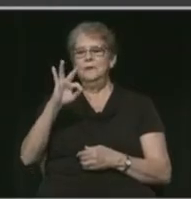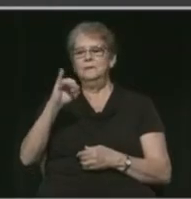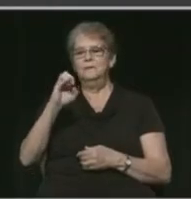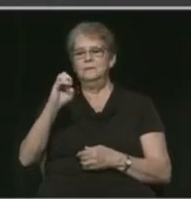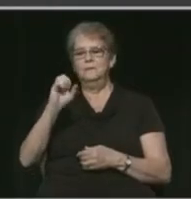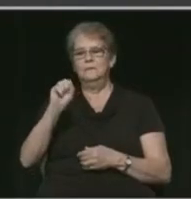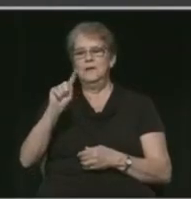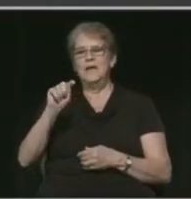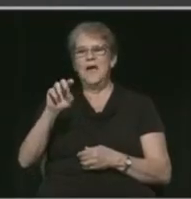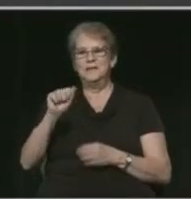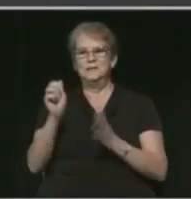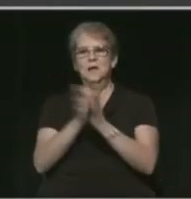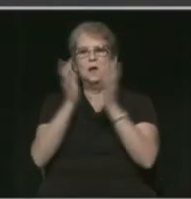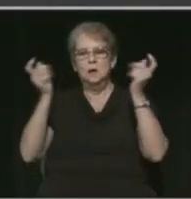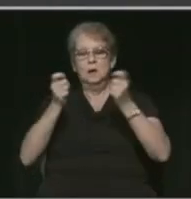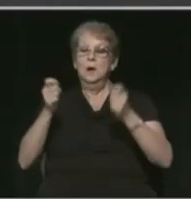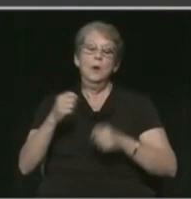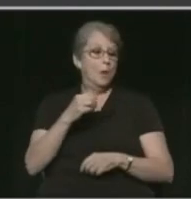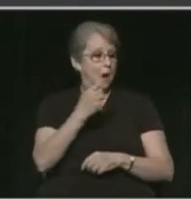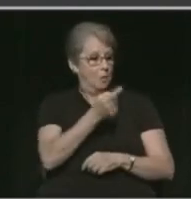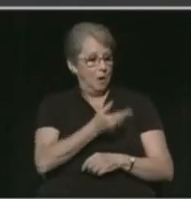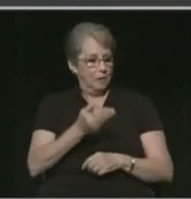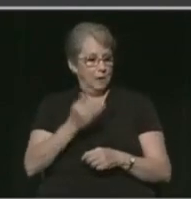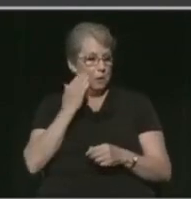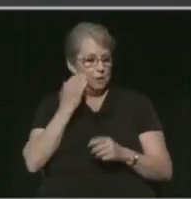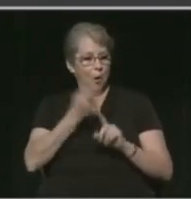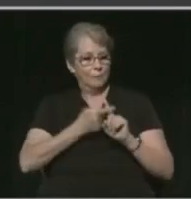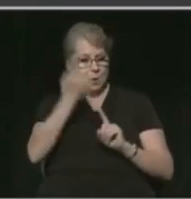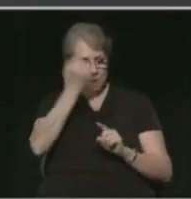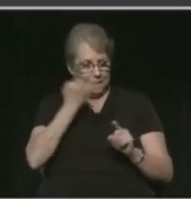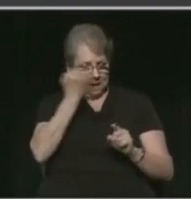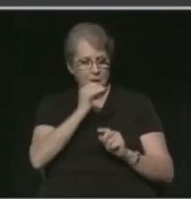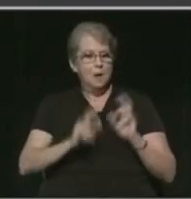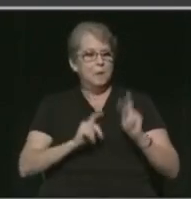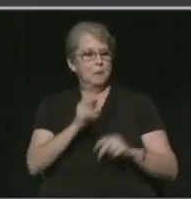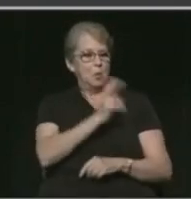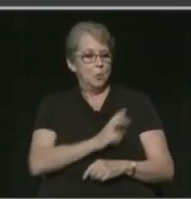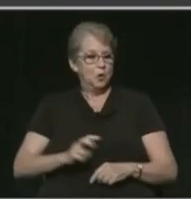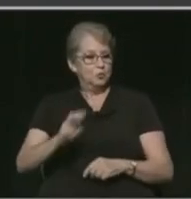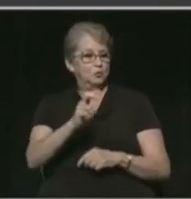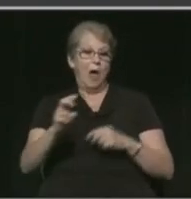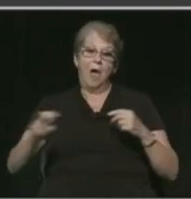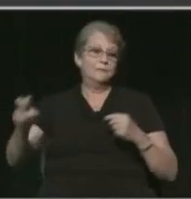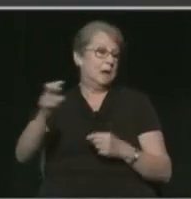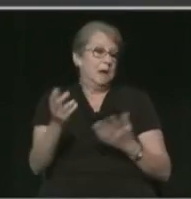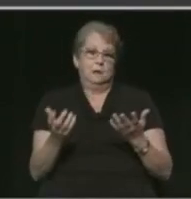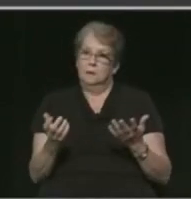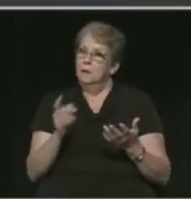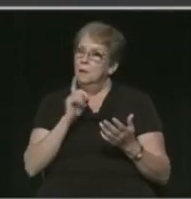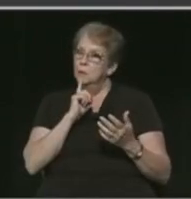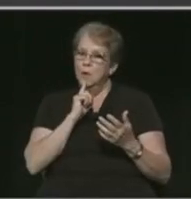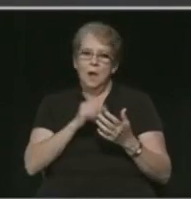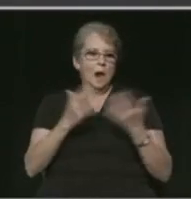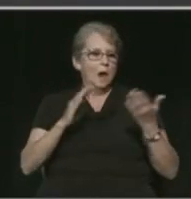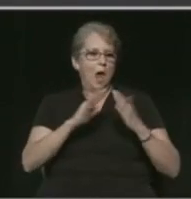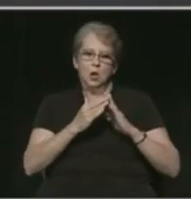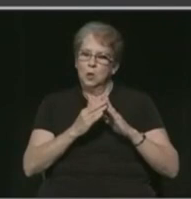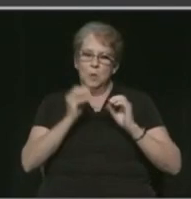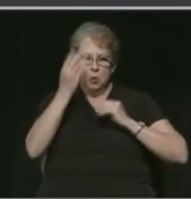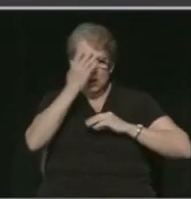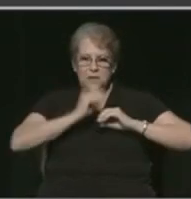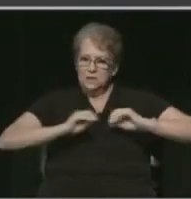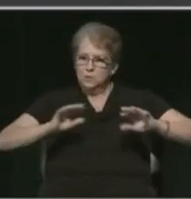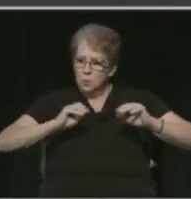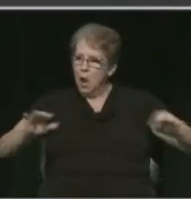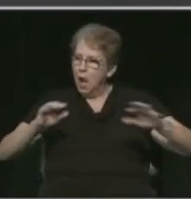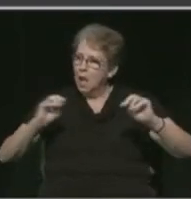from Italy. One of the things that we know happened in Italy is that there were people traveling really indiscriminately when there was a lot of community spread happening. And that's